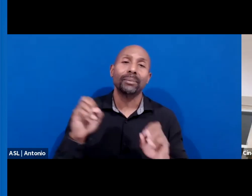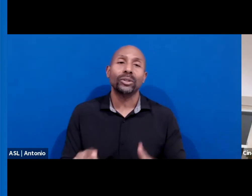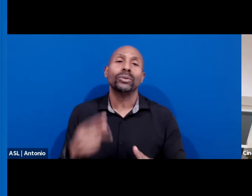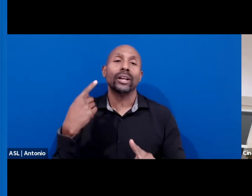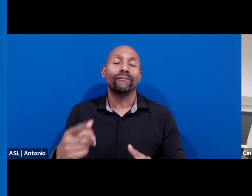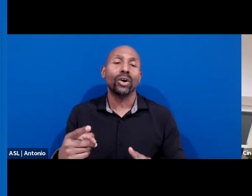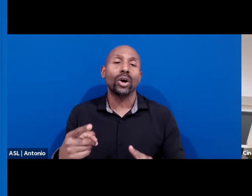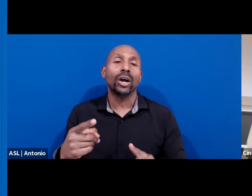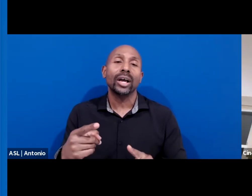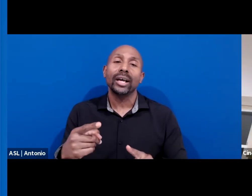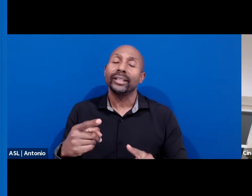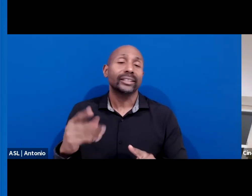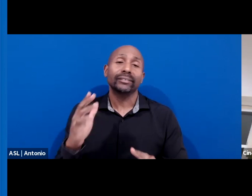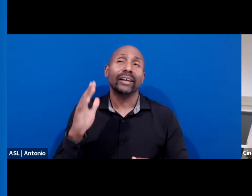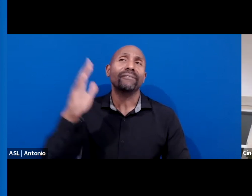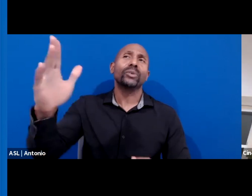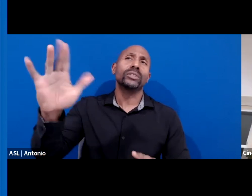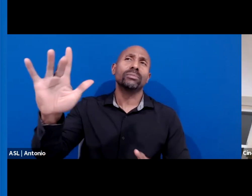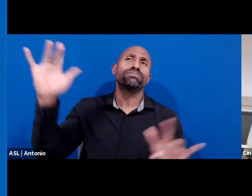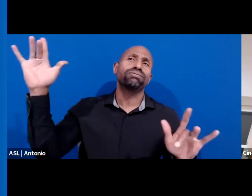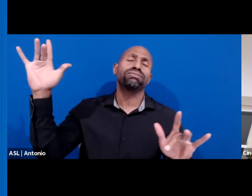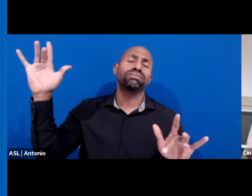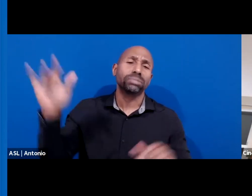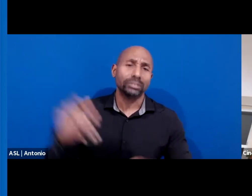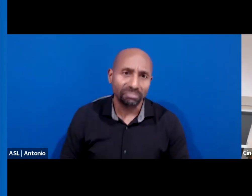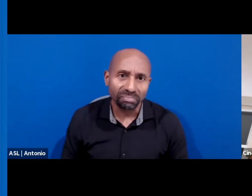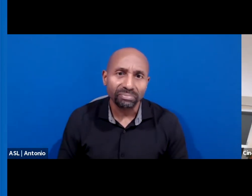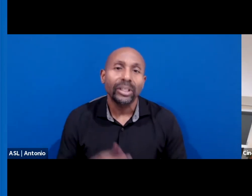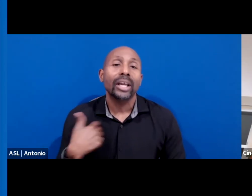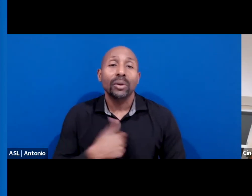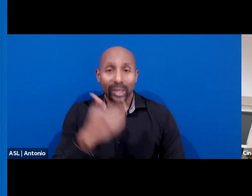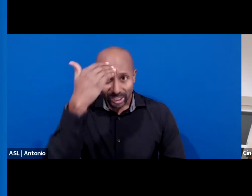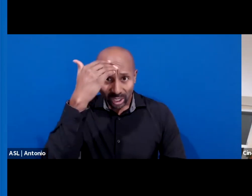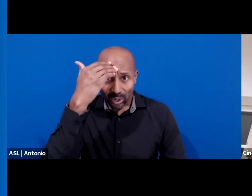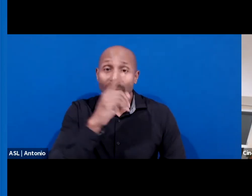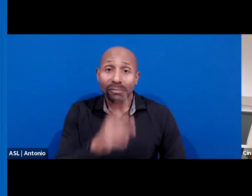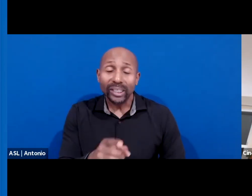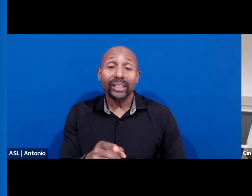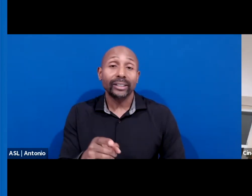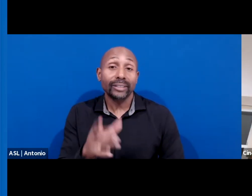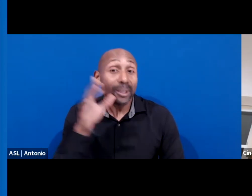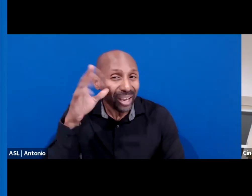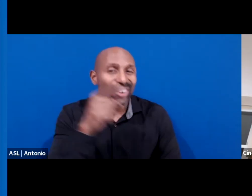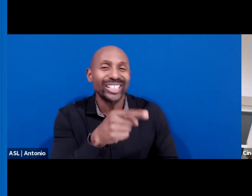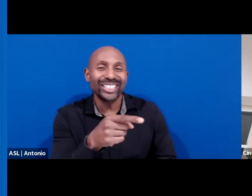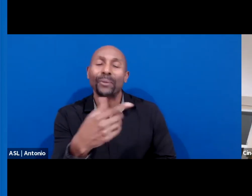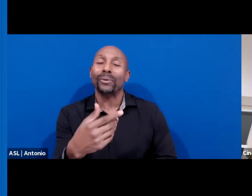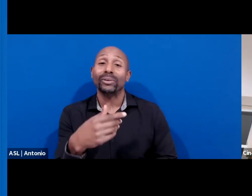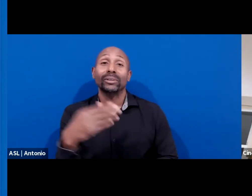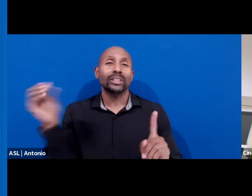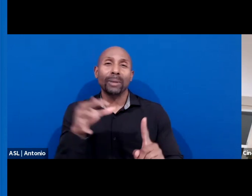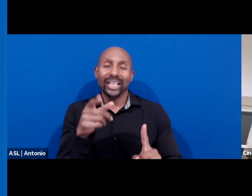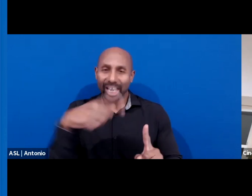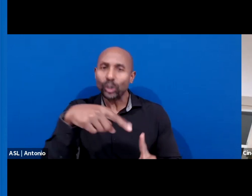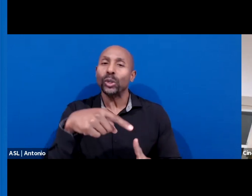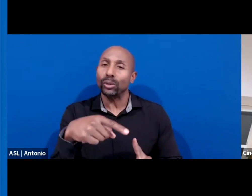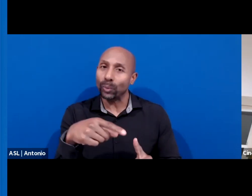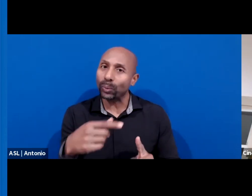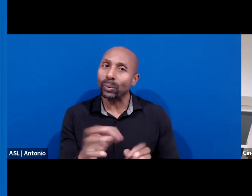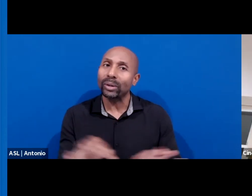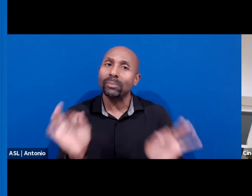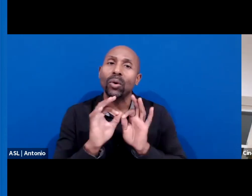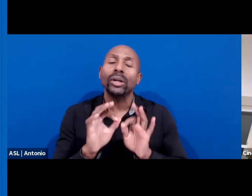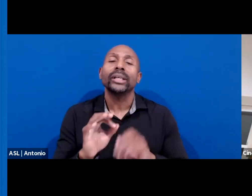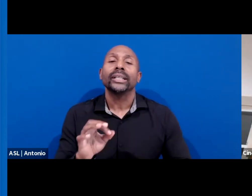know are more likely to show up to school and stay motivated in classrooms. You are the ones that help increase achievement